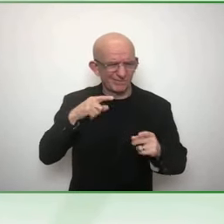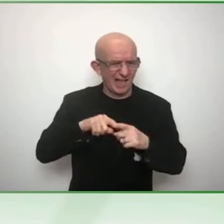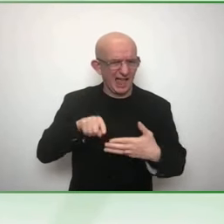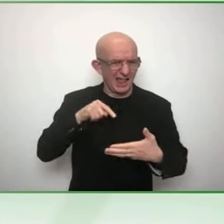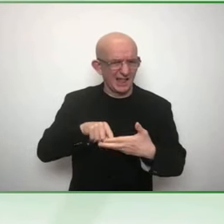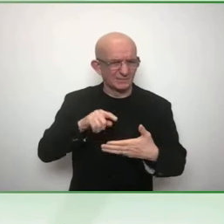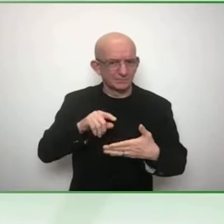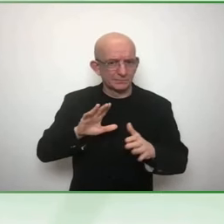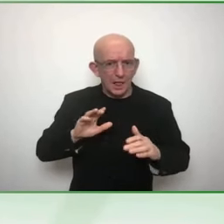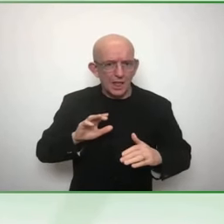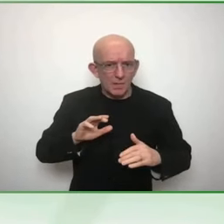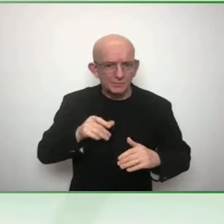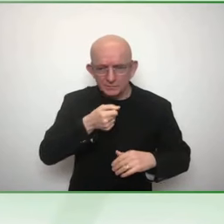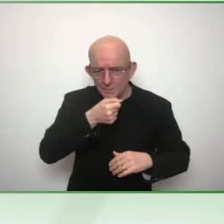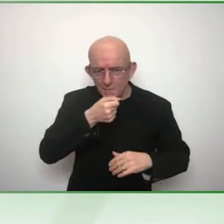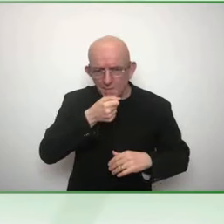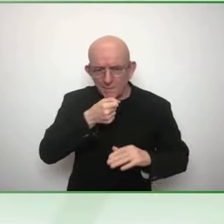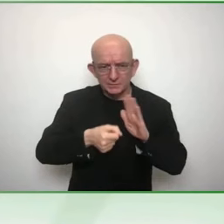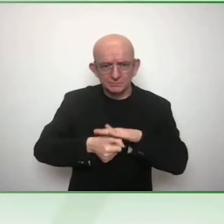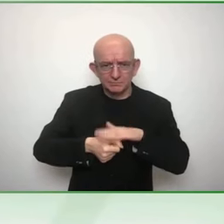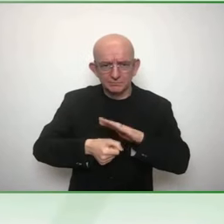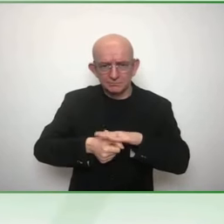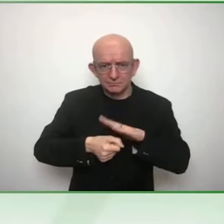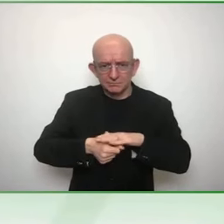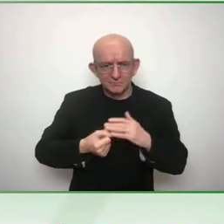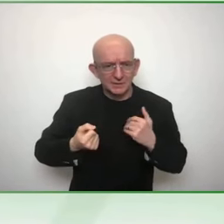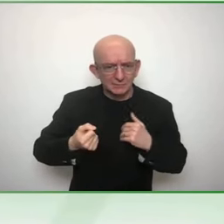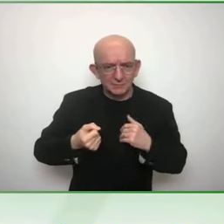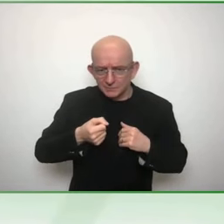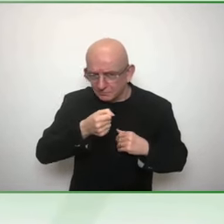Can you guys hear me? Yes. All right.